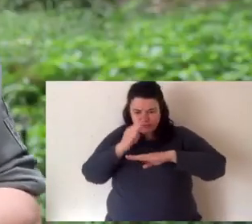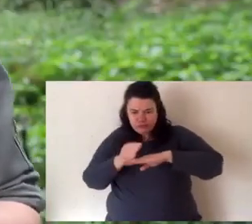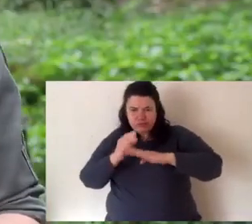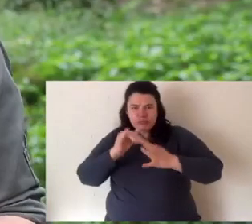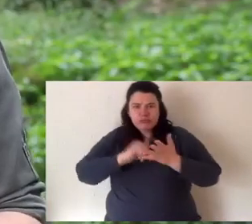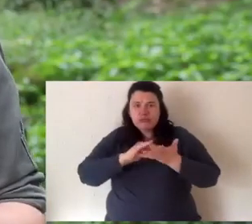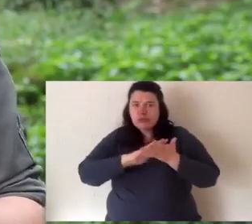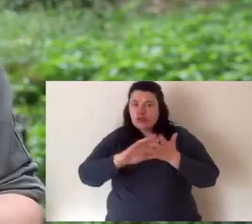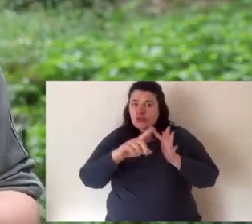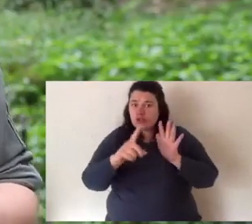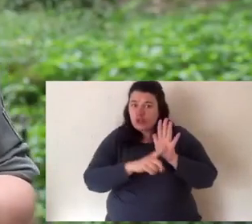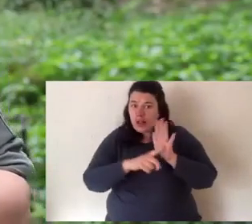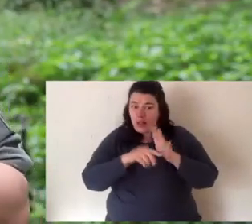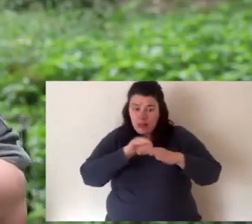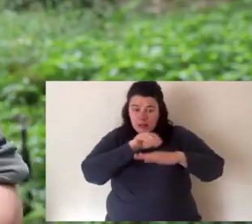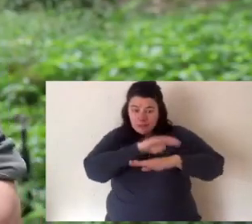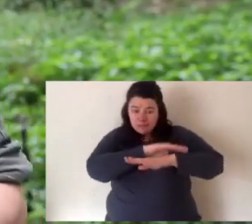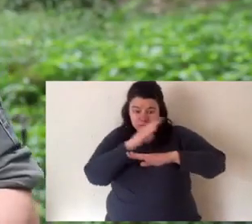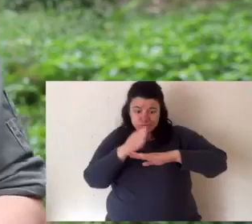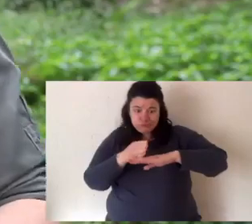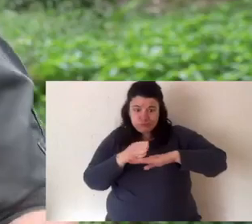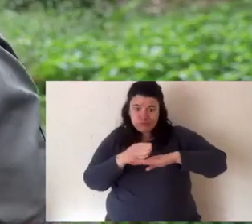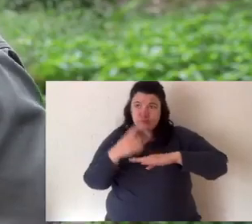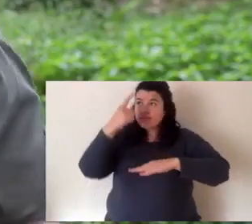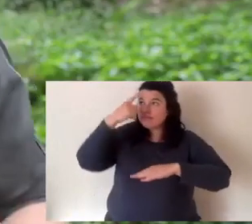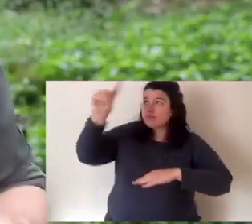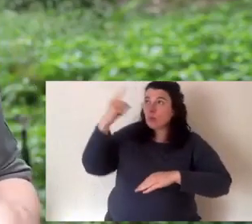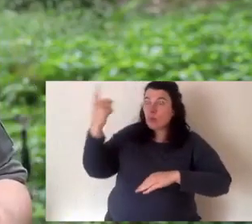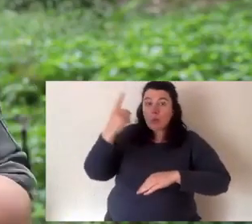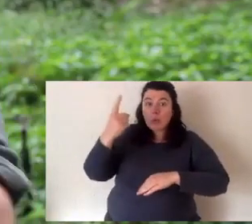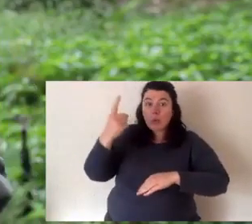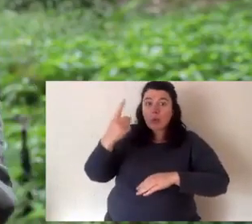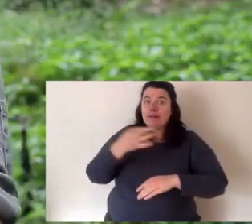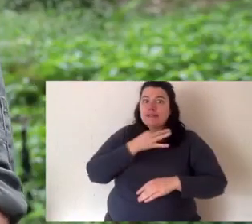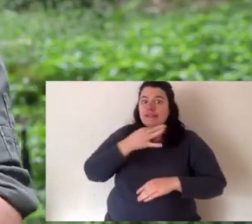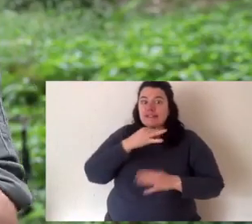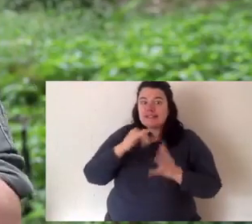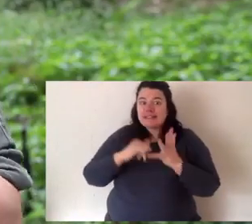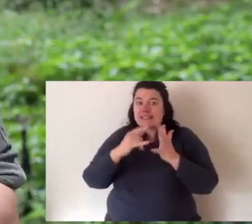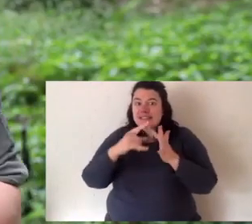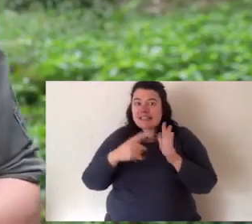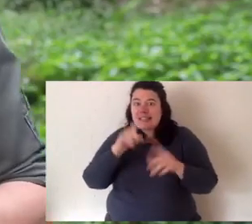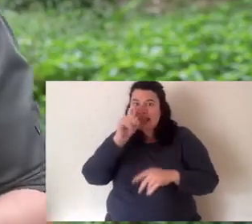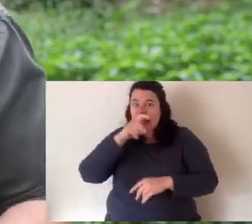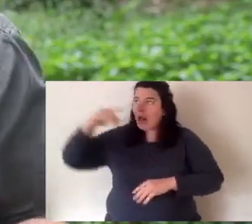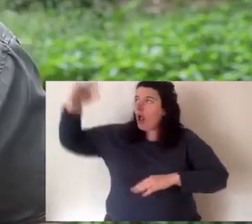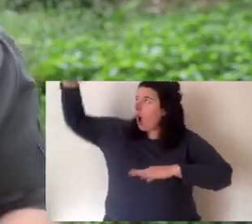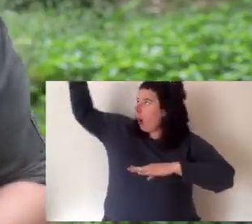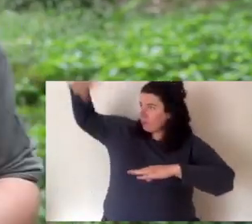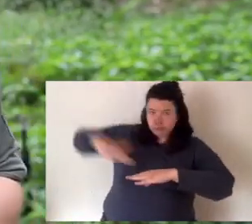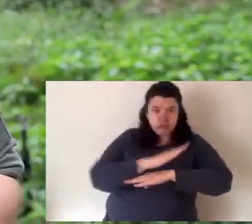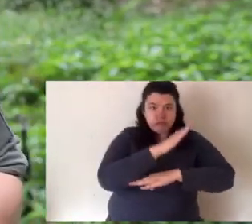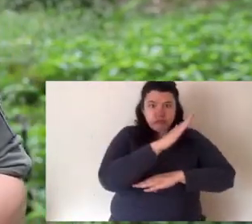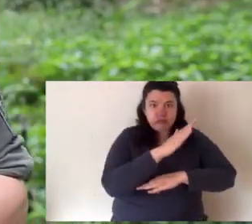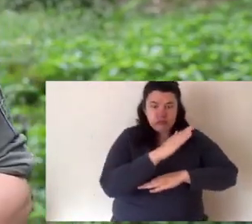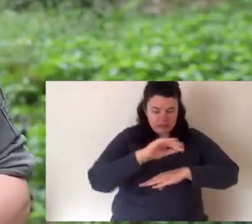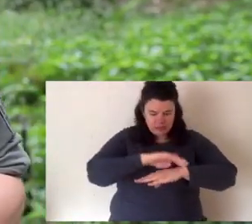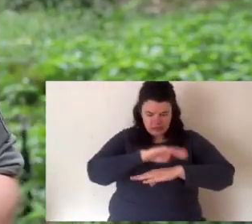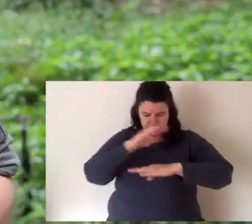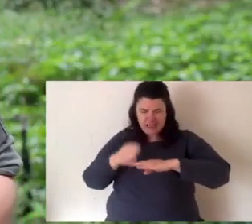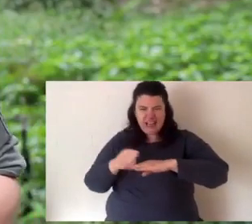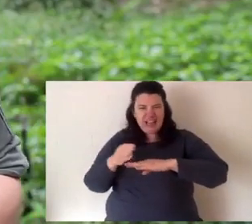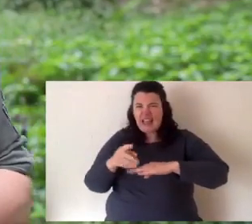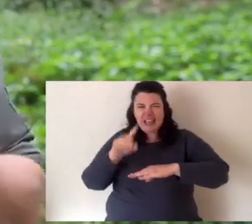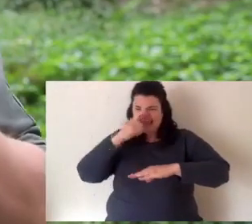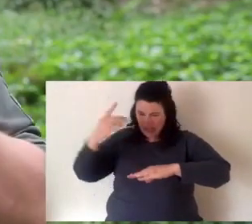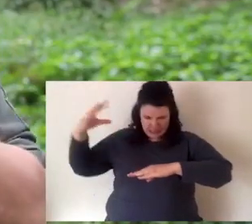are sea eagles. So a sea eagle comes down and tries to grab that turtle. First of all, it's hard for the sea eagle to grab onto its shell because it's